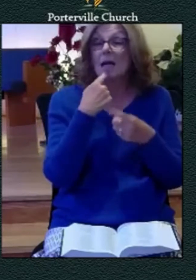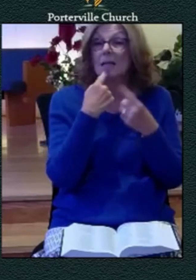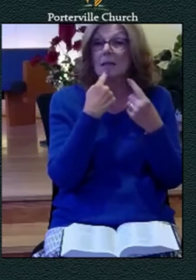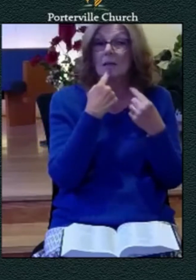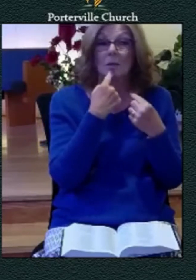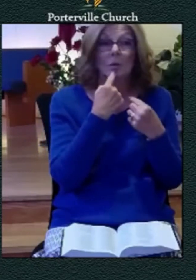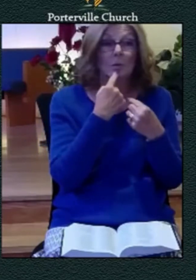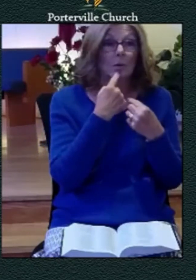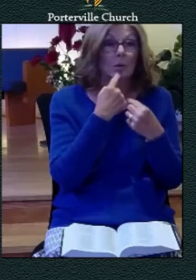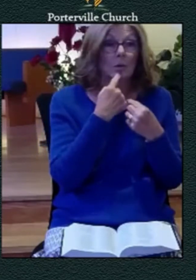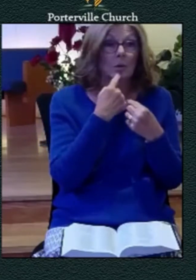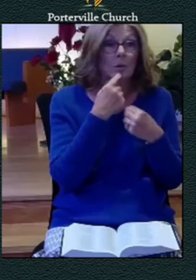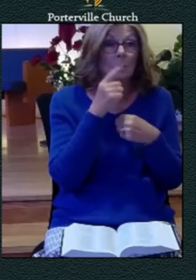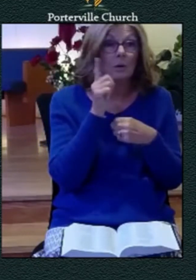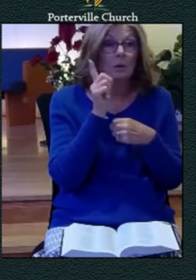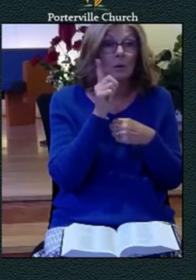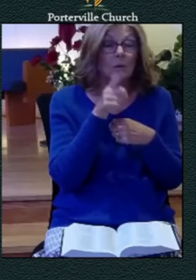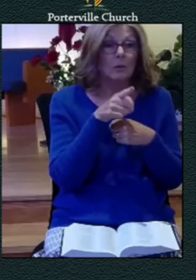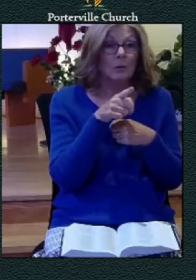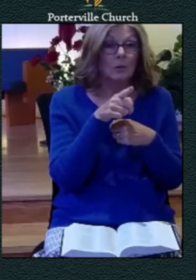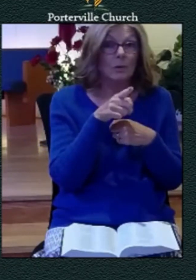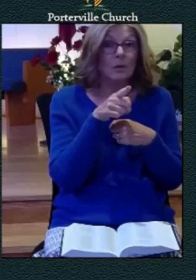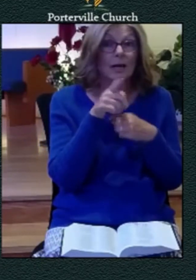can worship